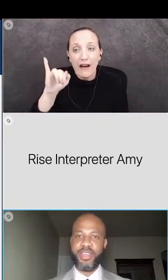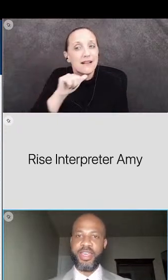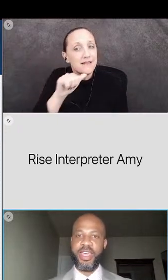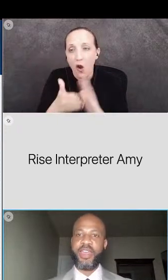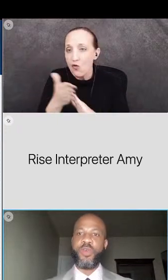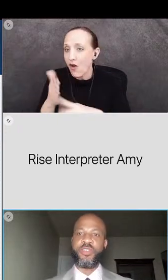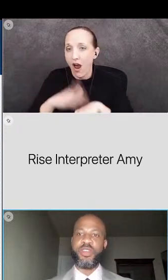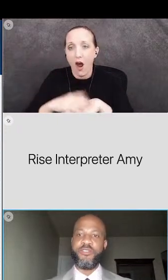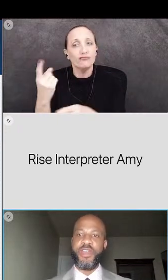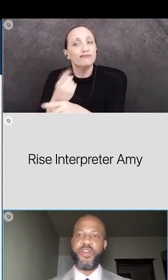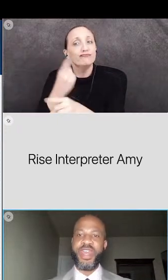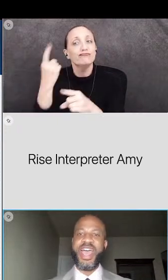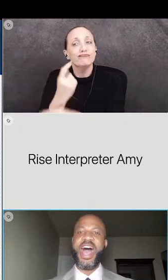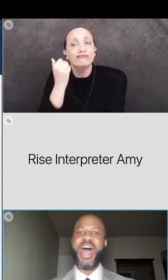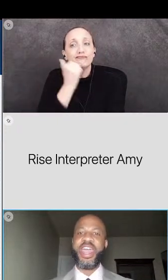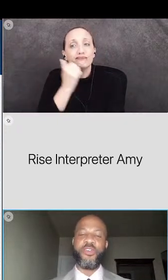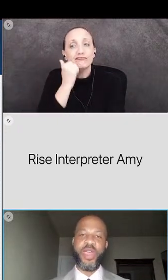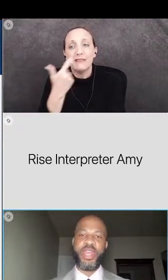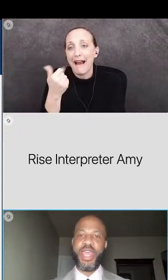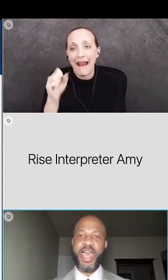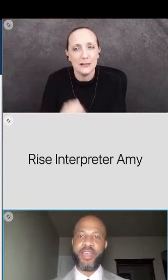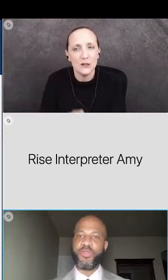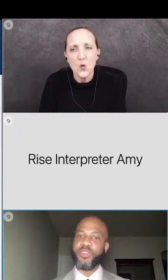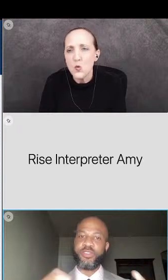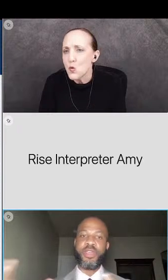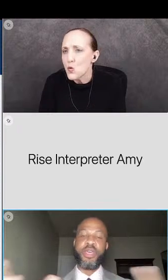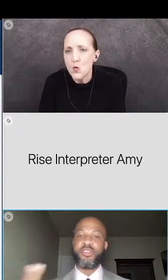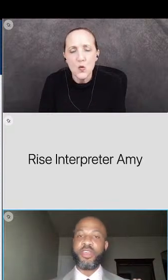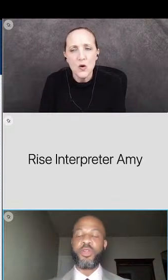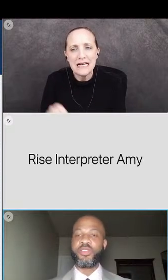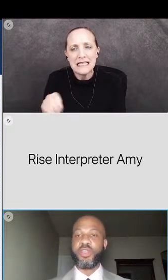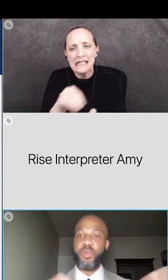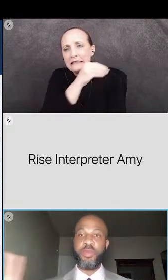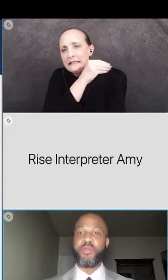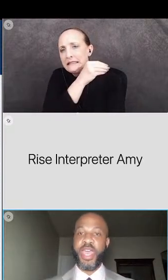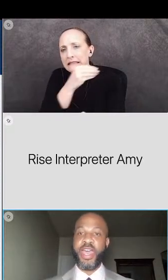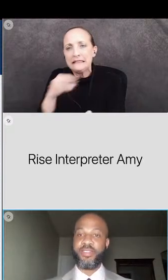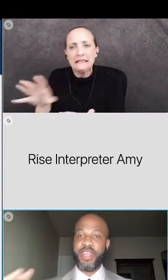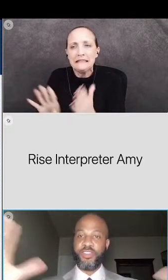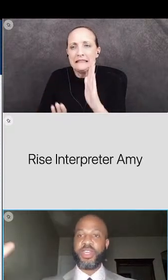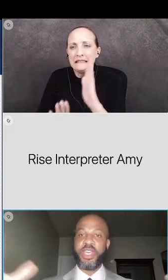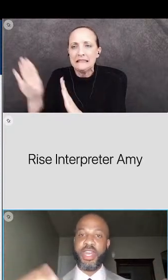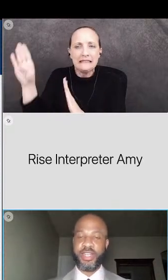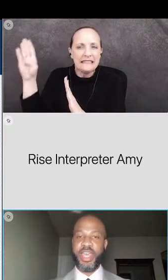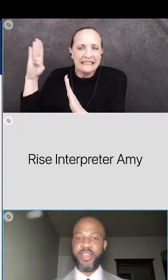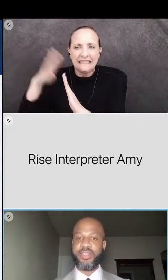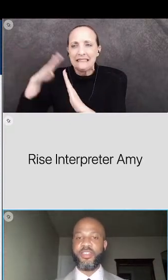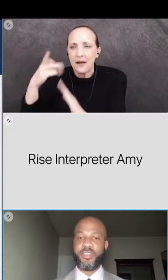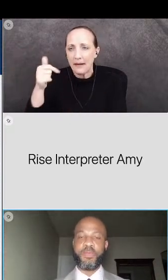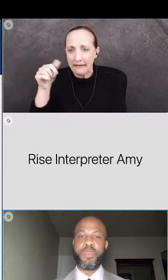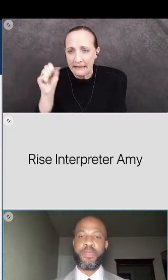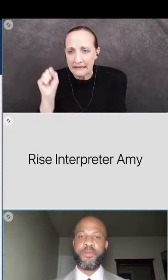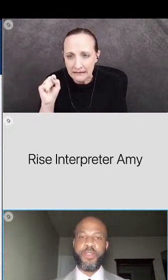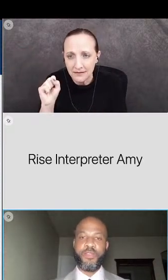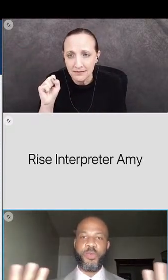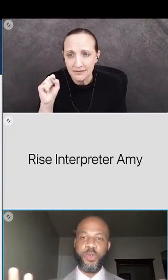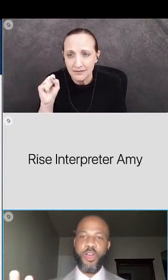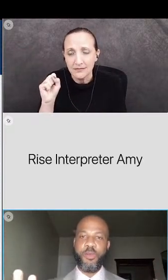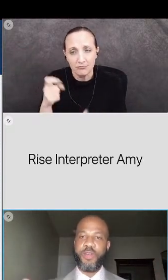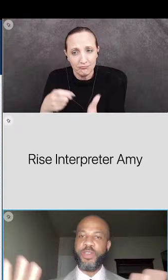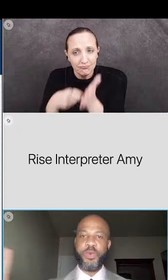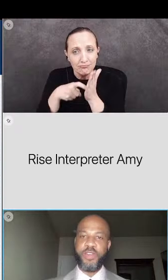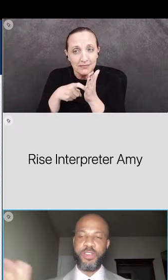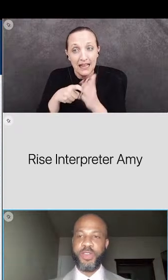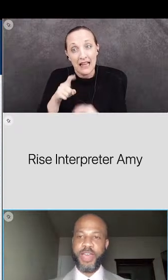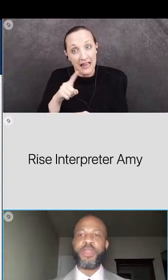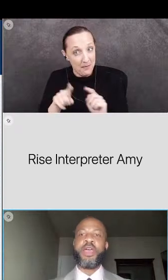gas it runs on a very high grade gas which is similar to the premium gas that you can get at the gas station but if you're a